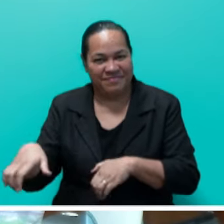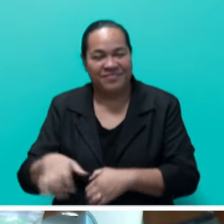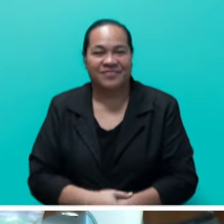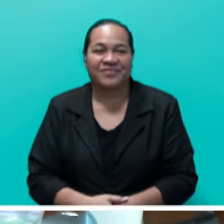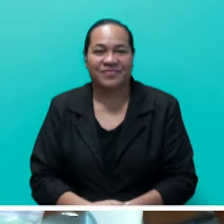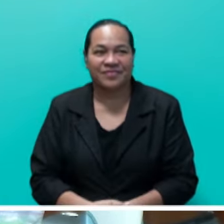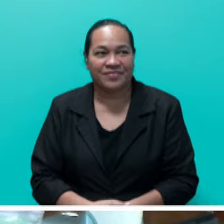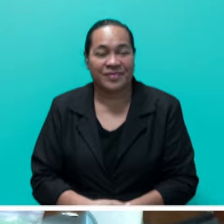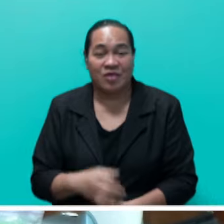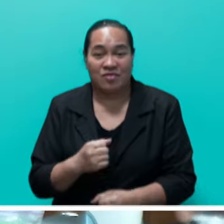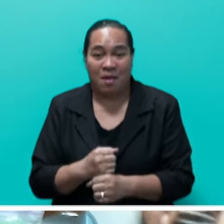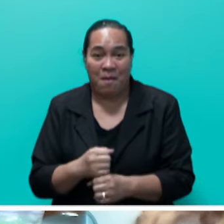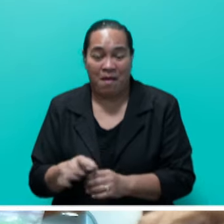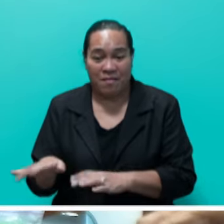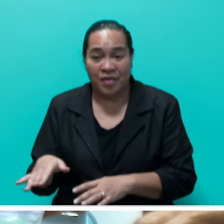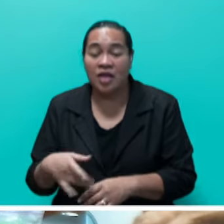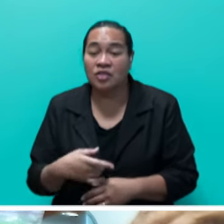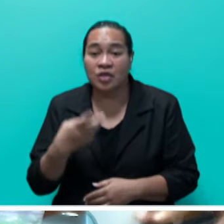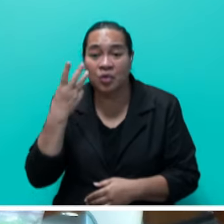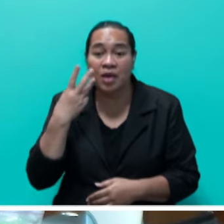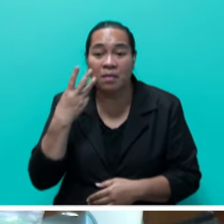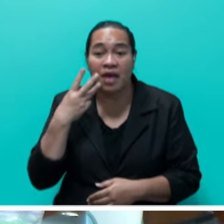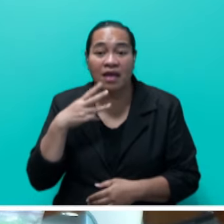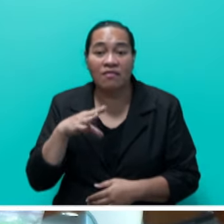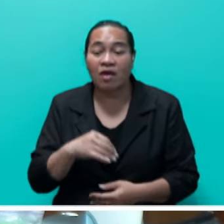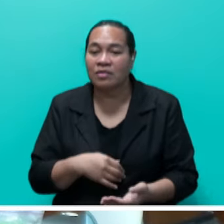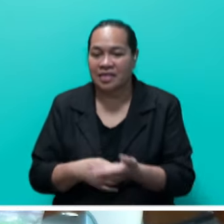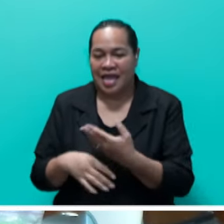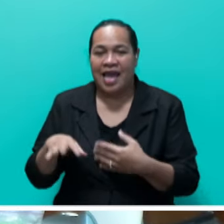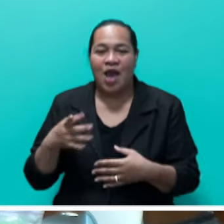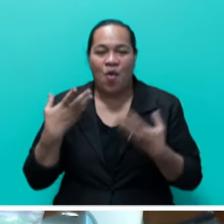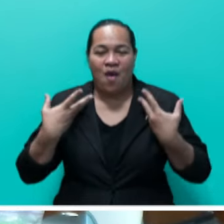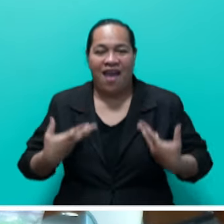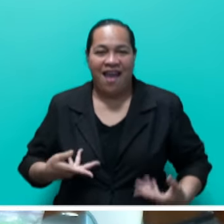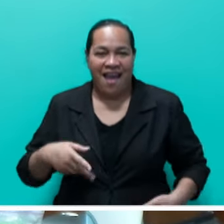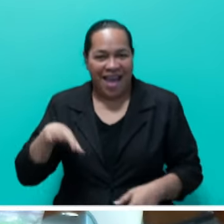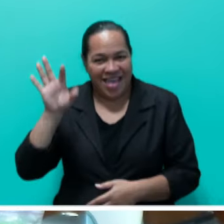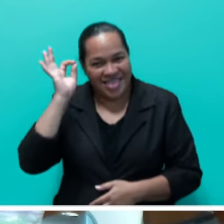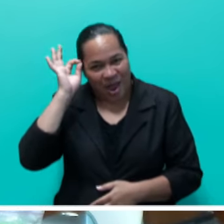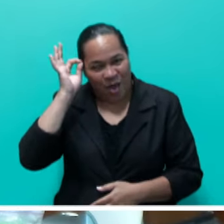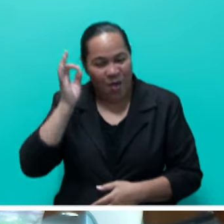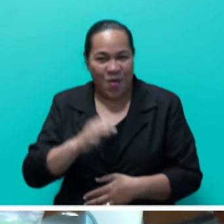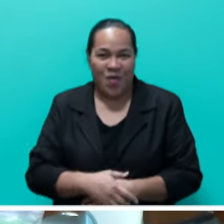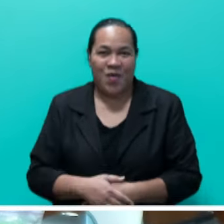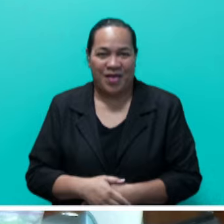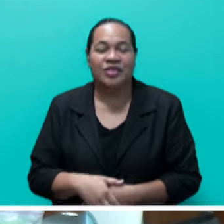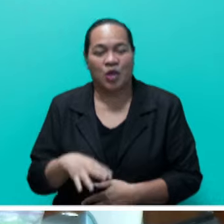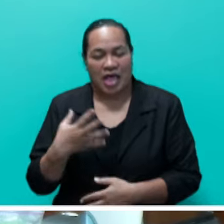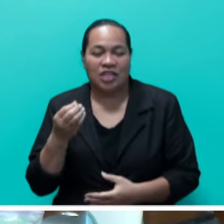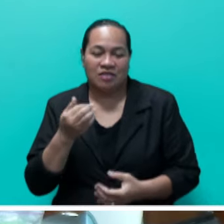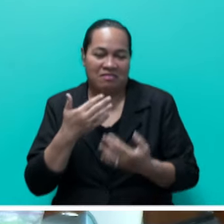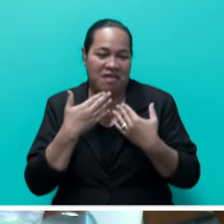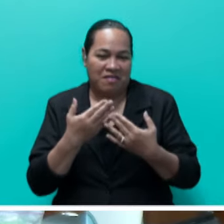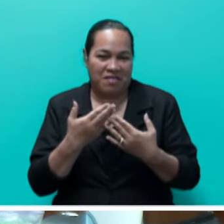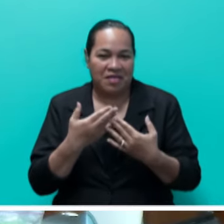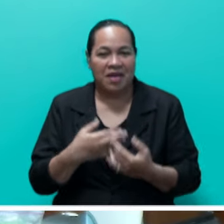The ladies from Rukunven Dukua are also in the yellow today. They acknowledge the contribution of Super Grammar